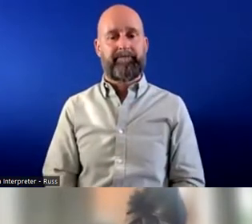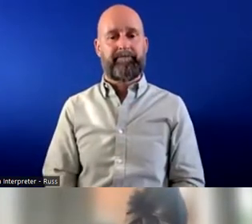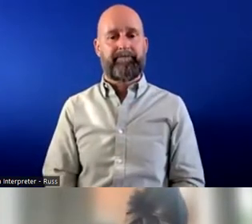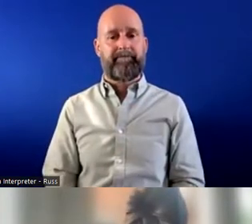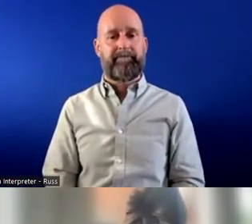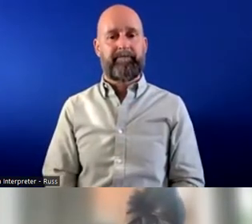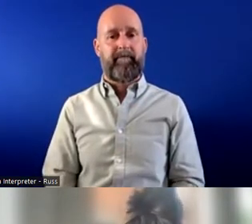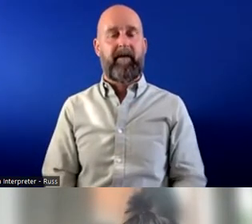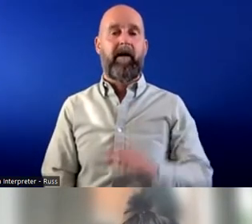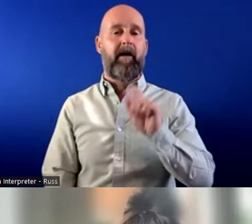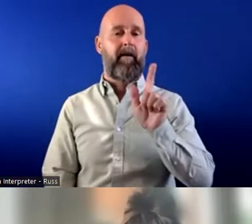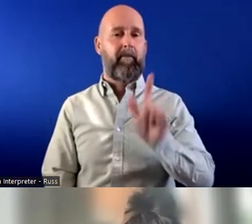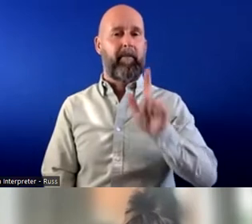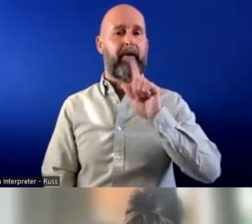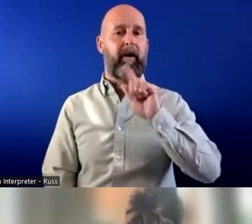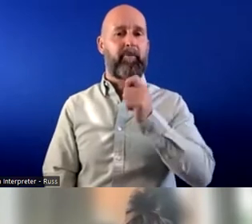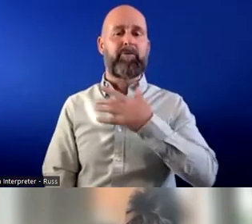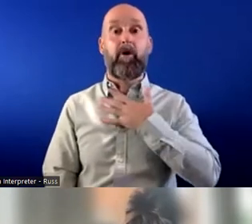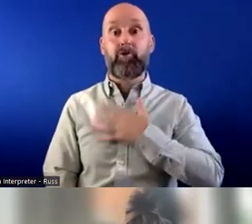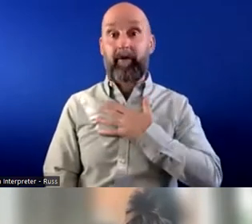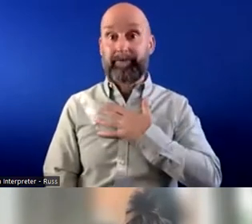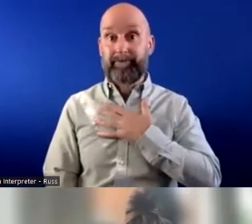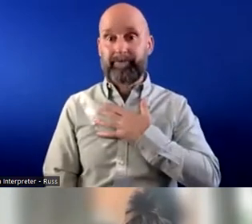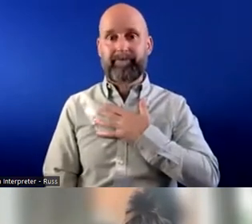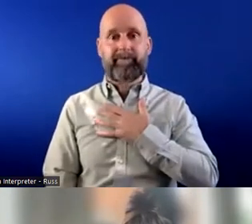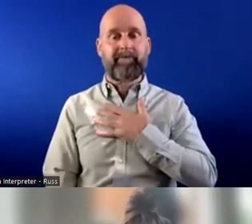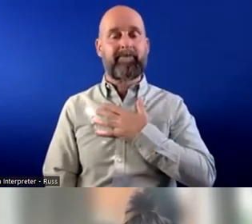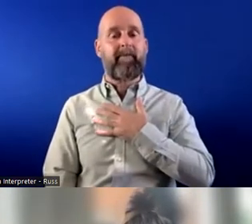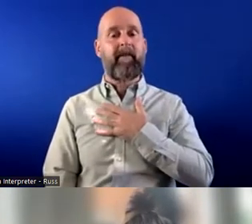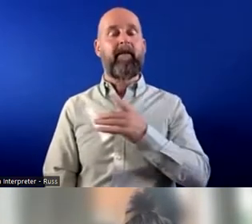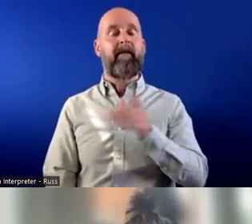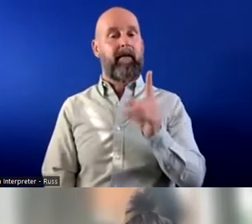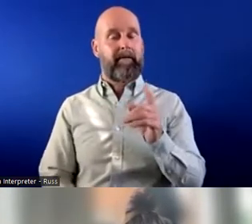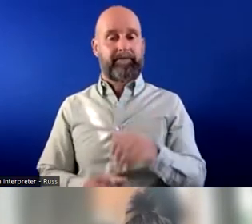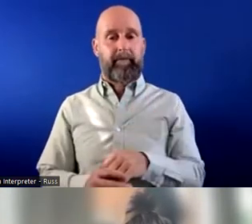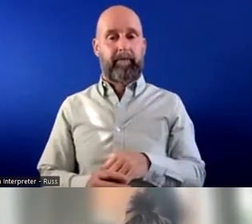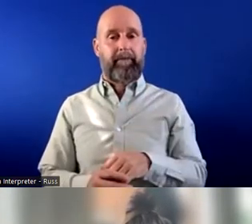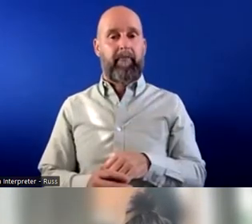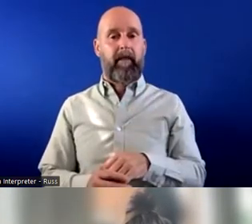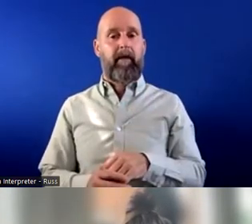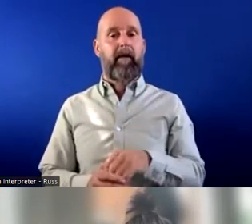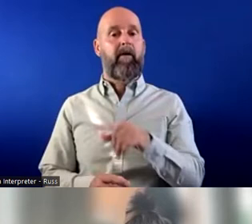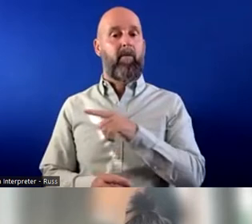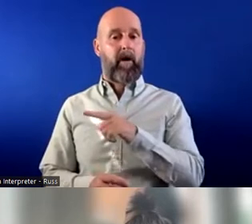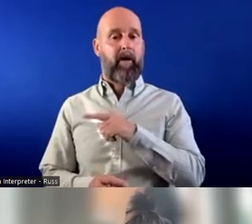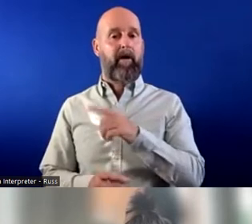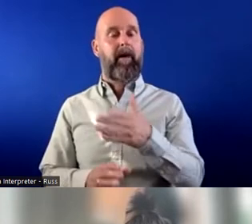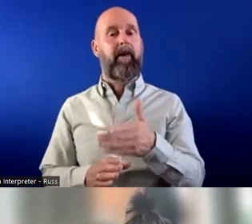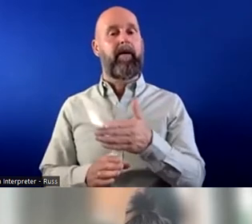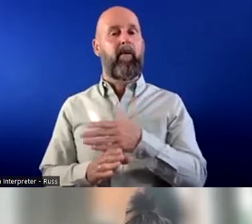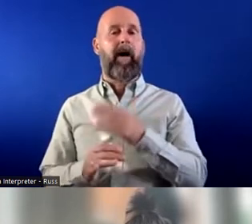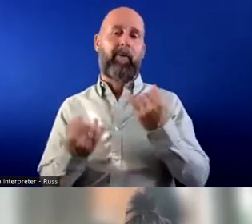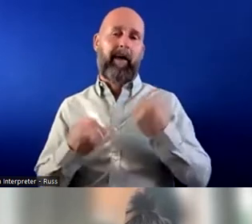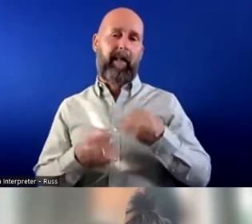mute myself sorry about that I must admit before um having a period of unemployment myself due to ill health